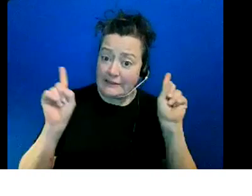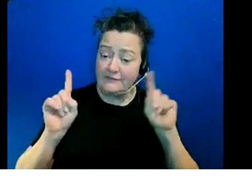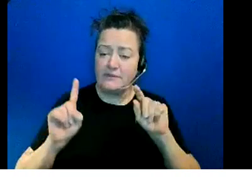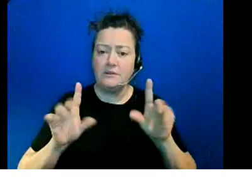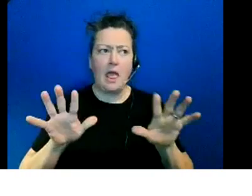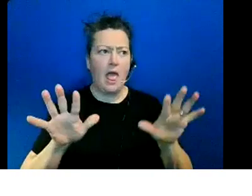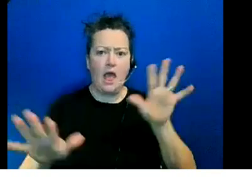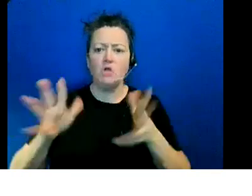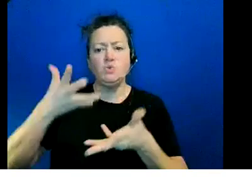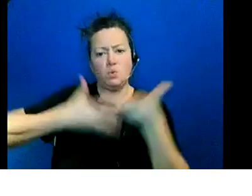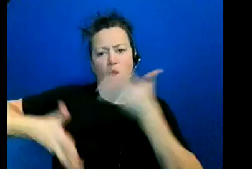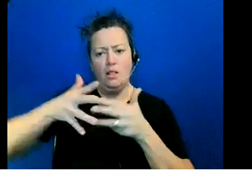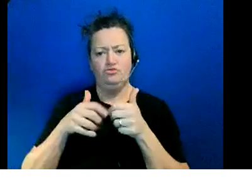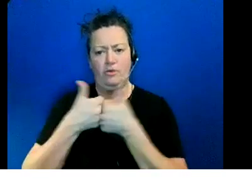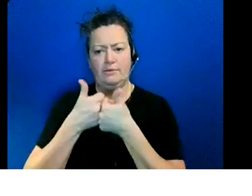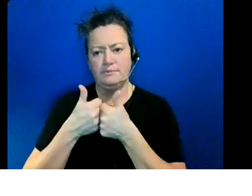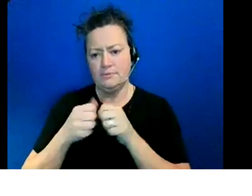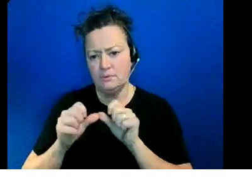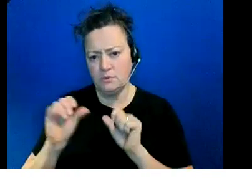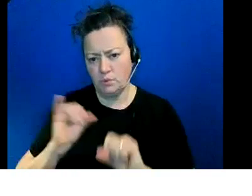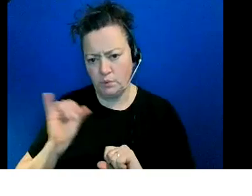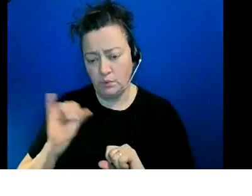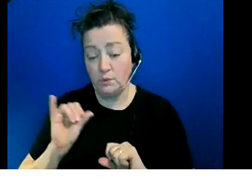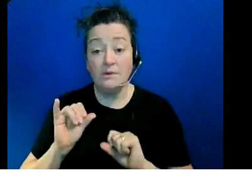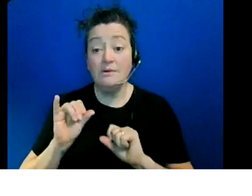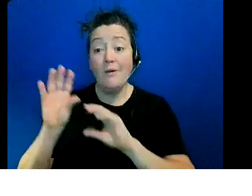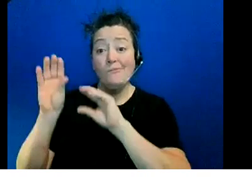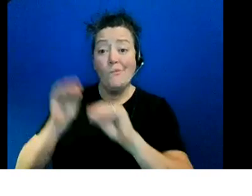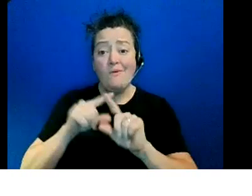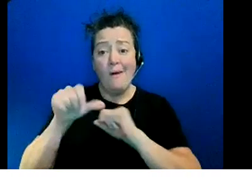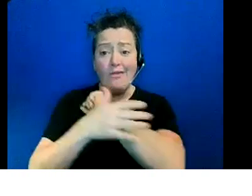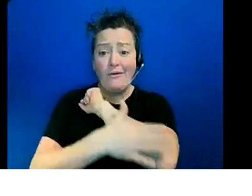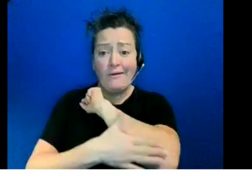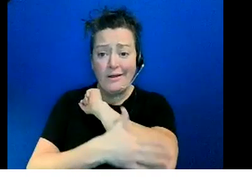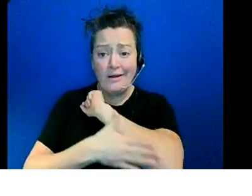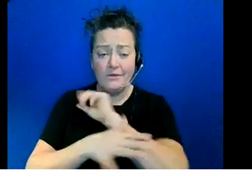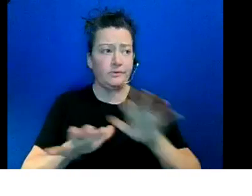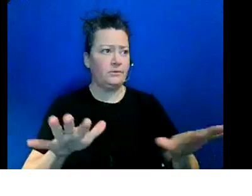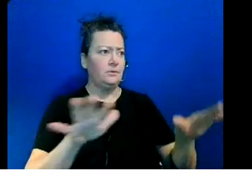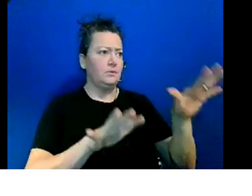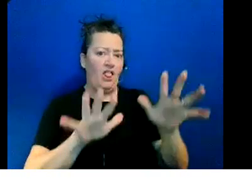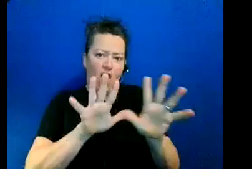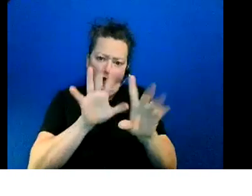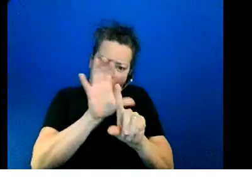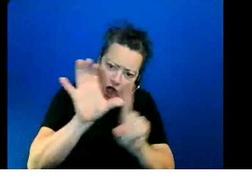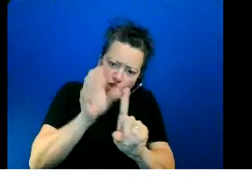just facing that different culture it's it's a whole topic on its own